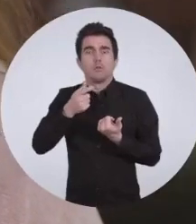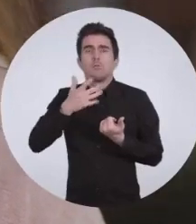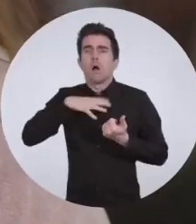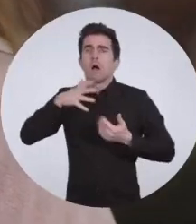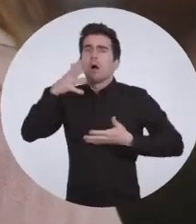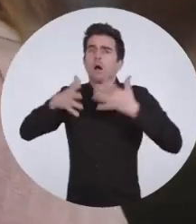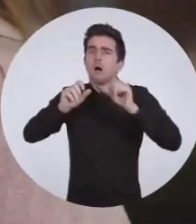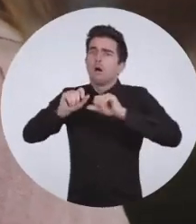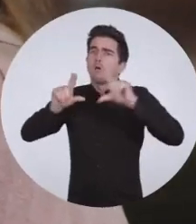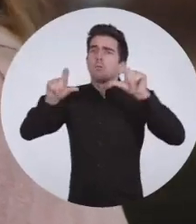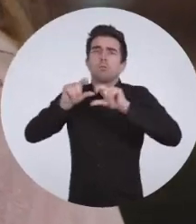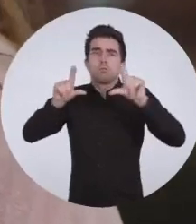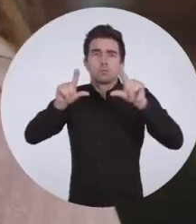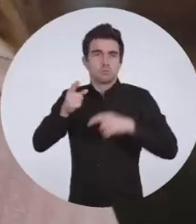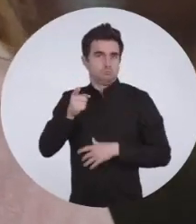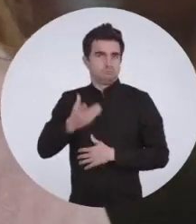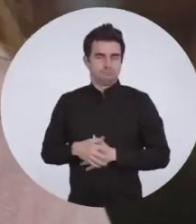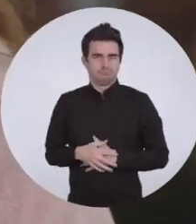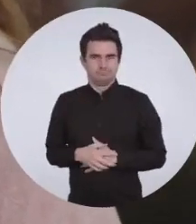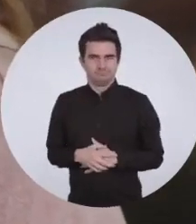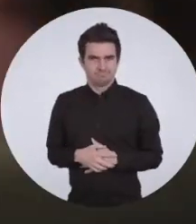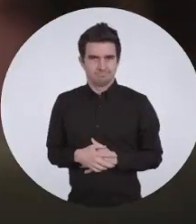To turn sign language Zoom on or off.